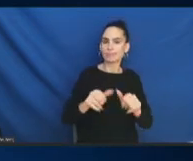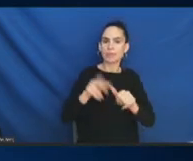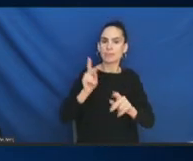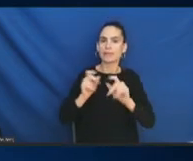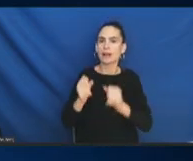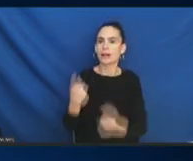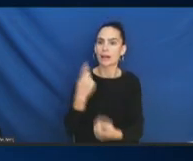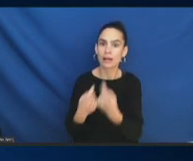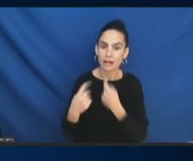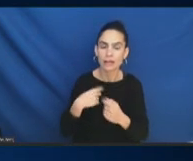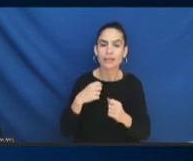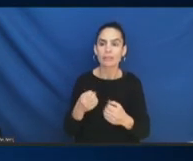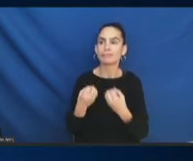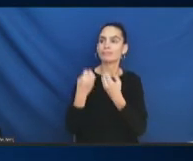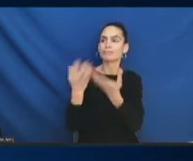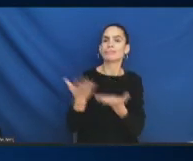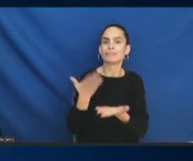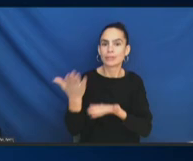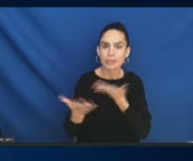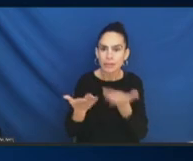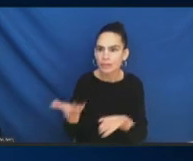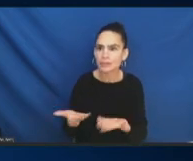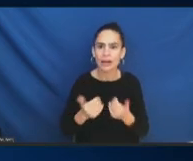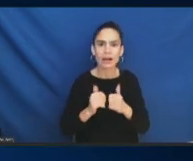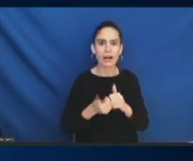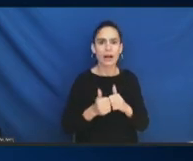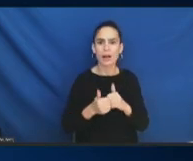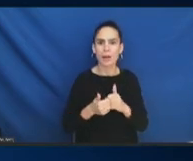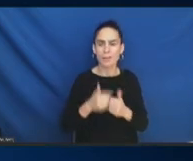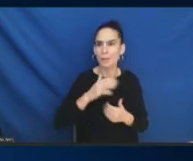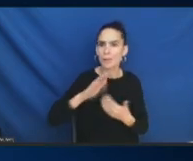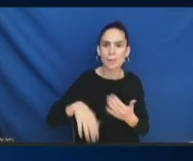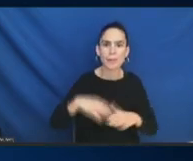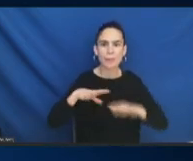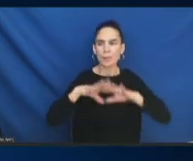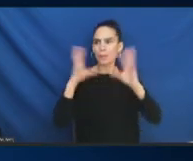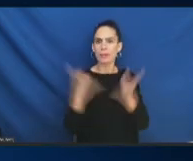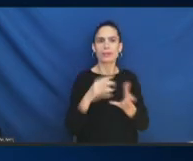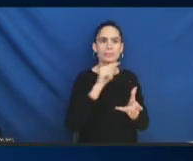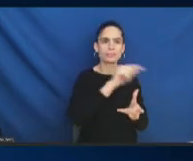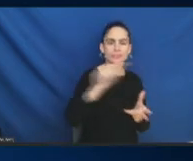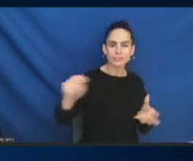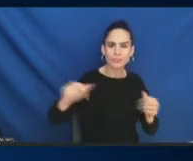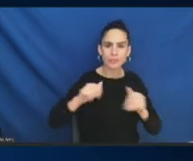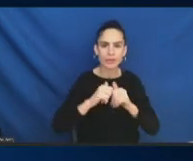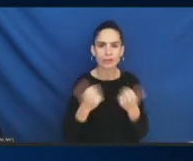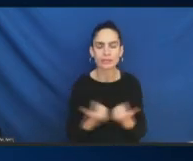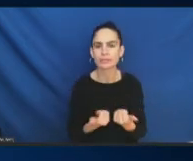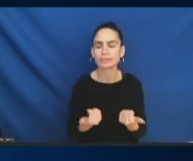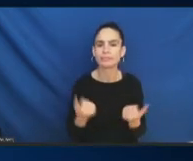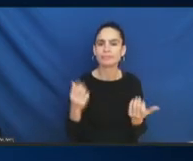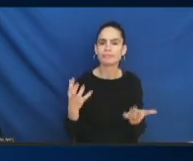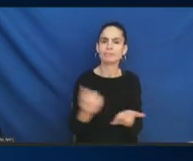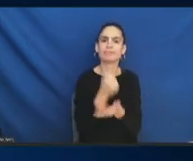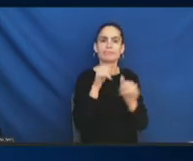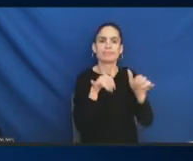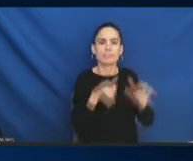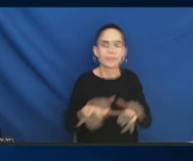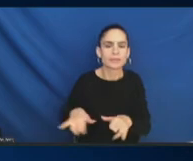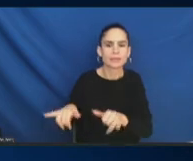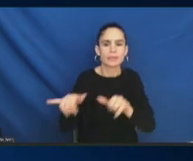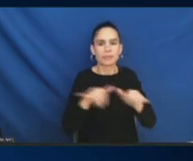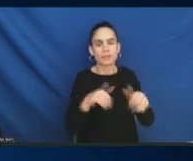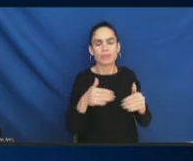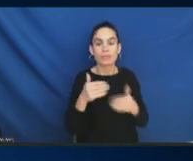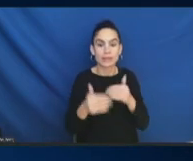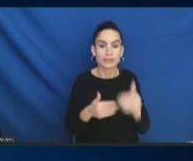on how to, how all of the agencies are sort of, have the one consistent process? The second question